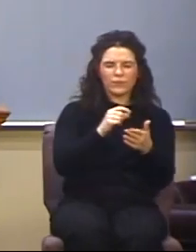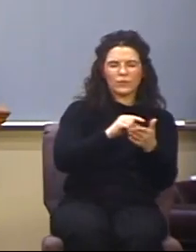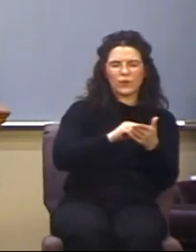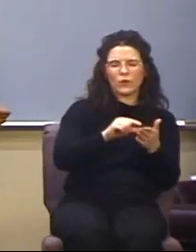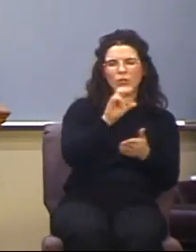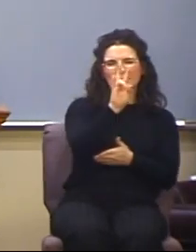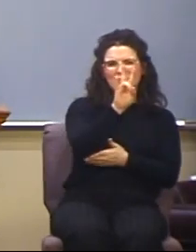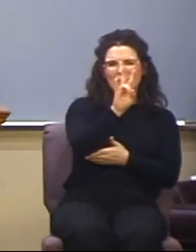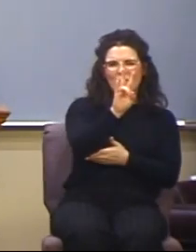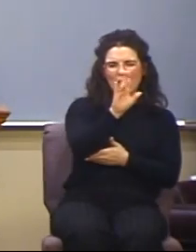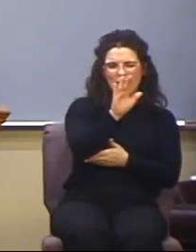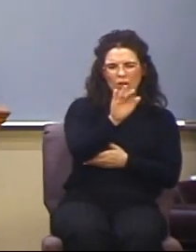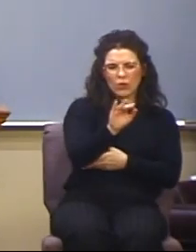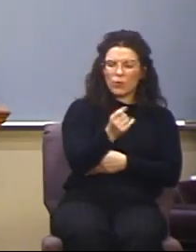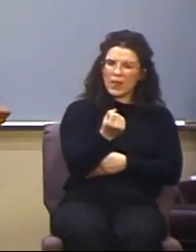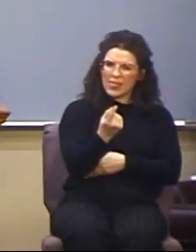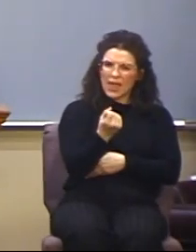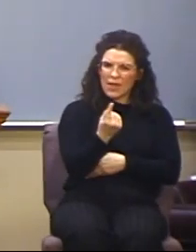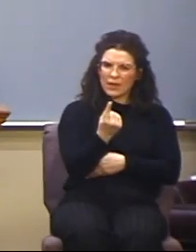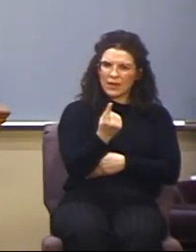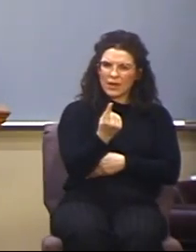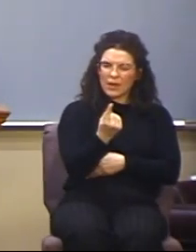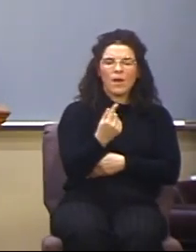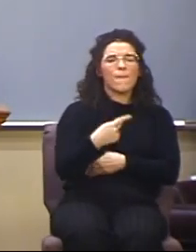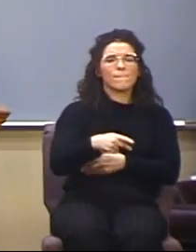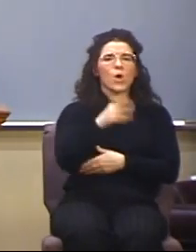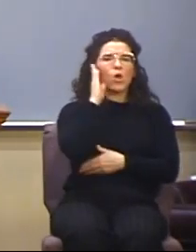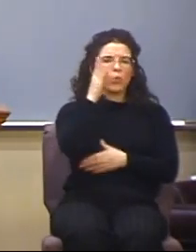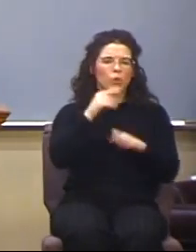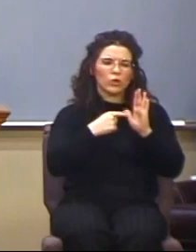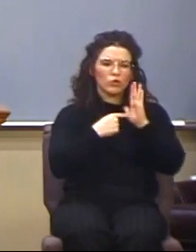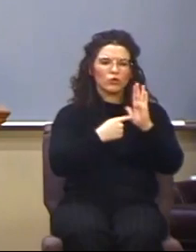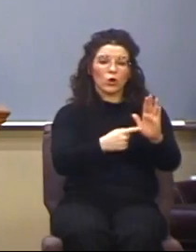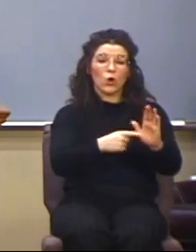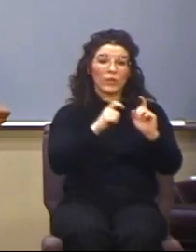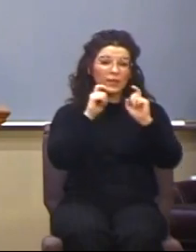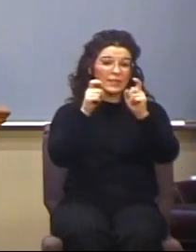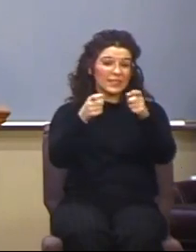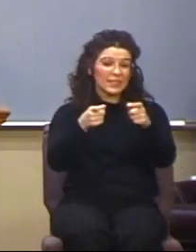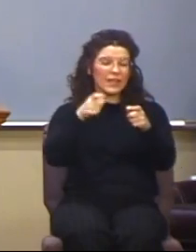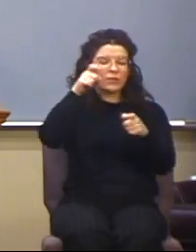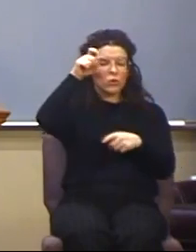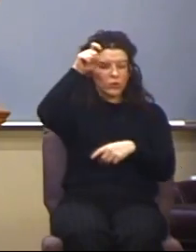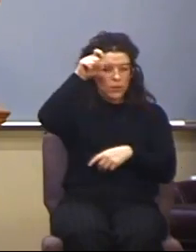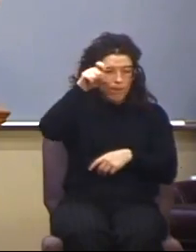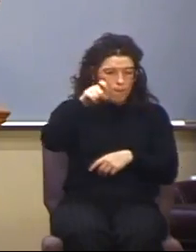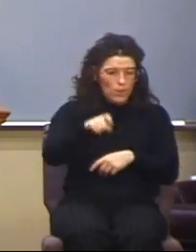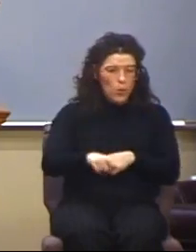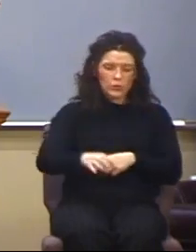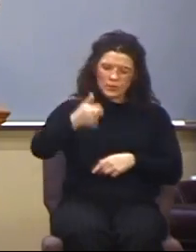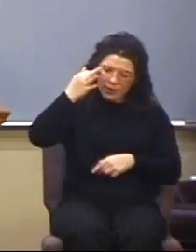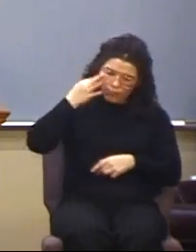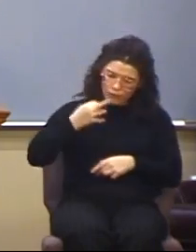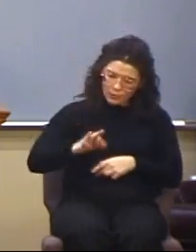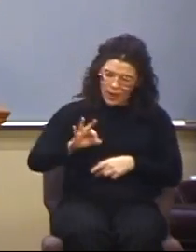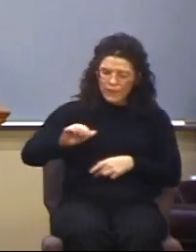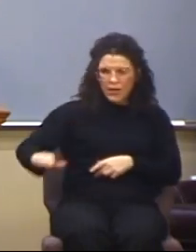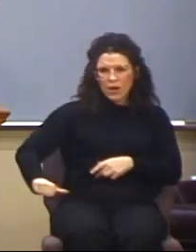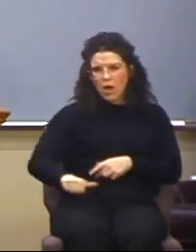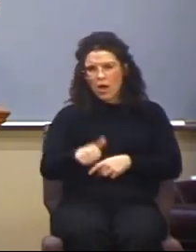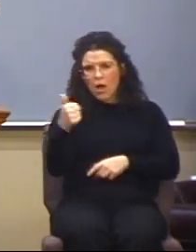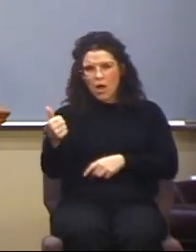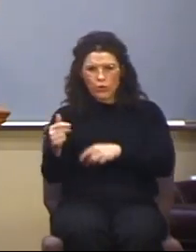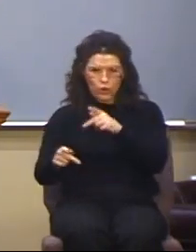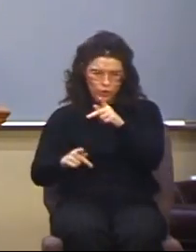the Apostle Paul is going to demonstrate that these gifts are intended to profit others. These gifts are